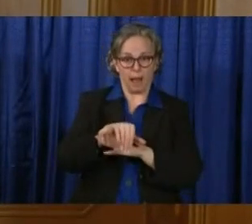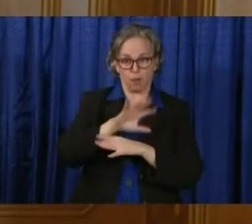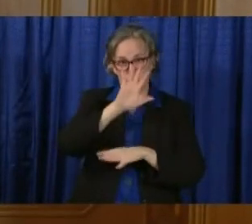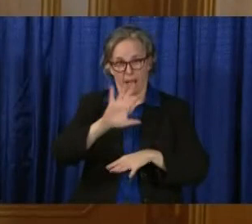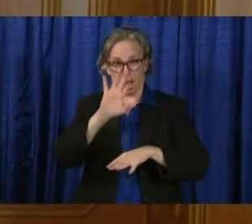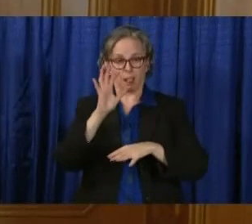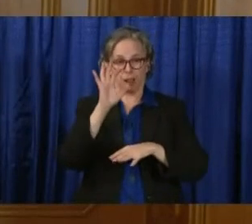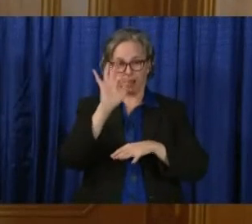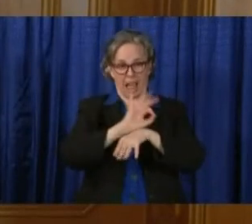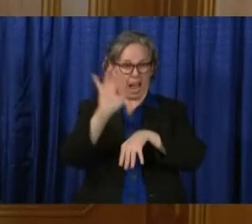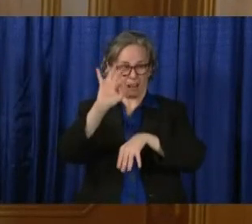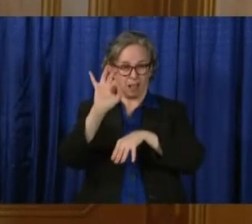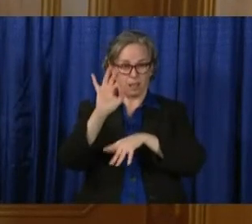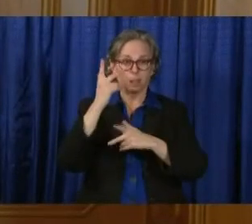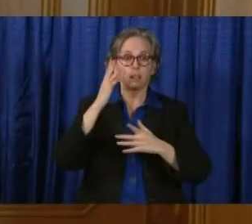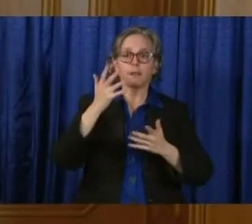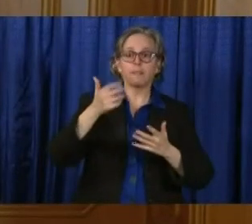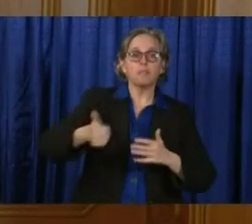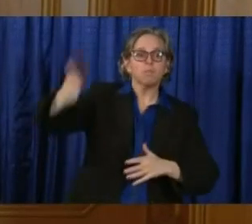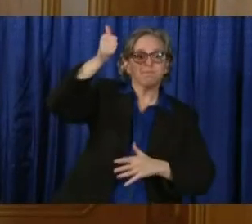the federal prison system.